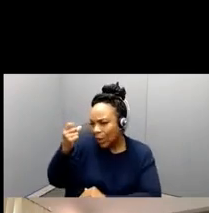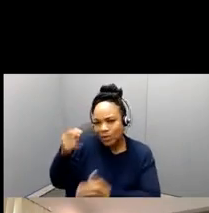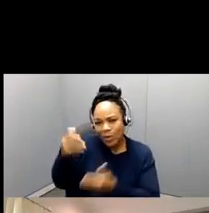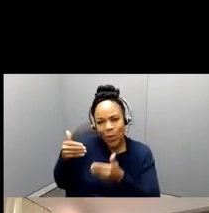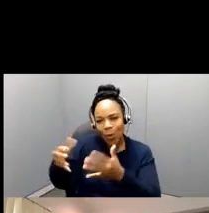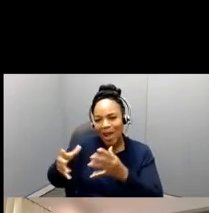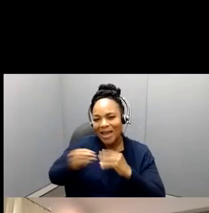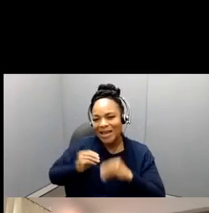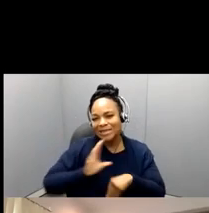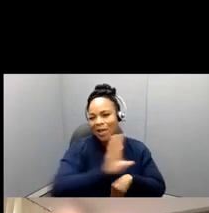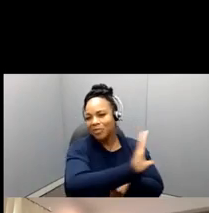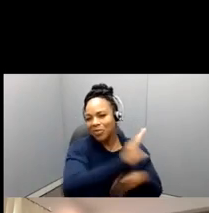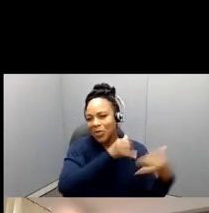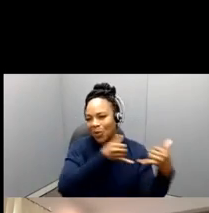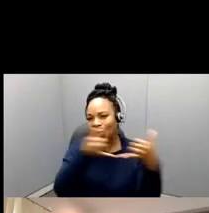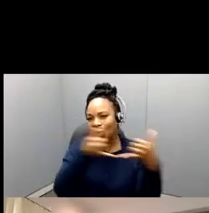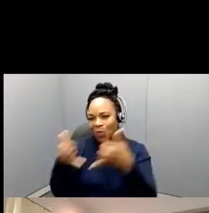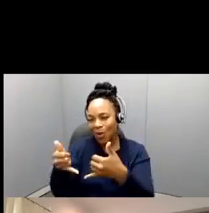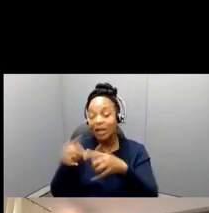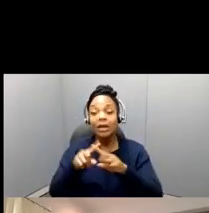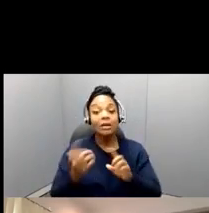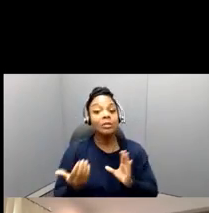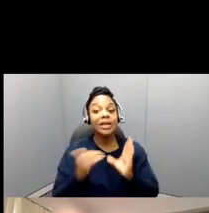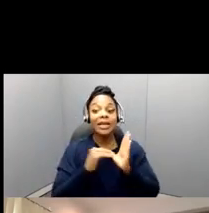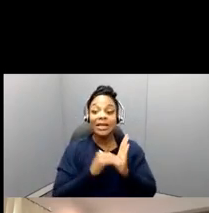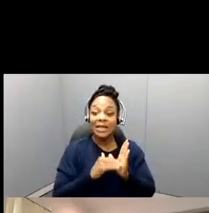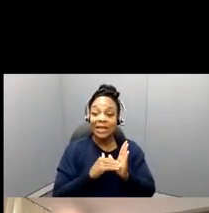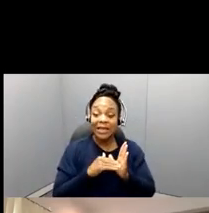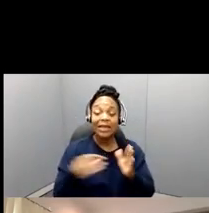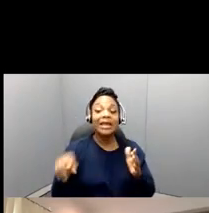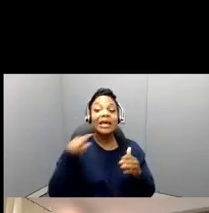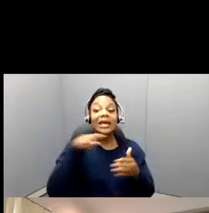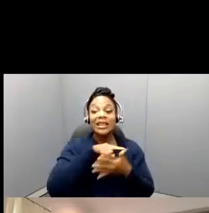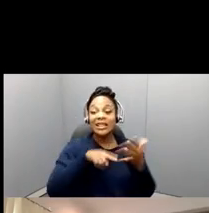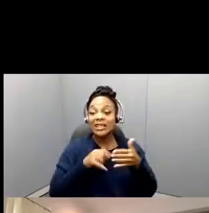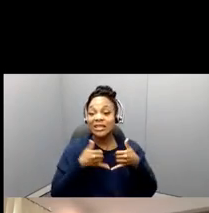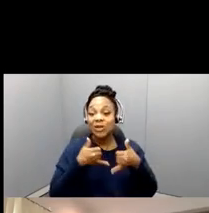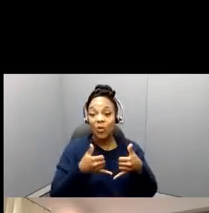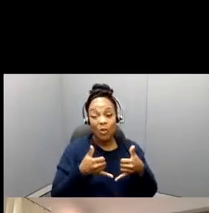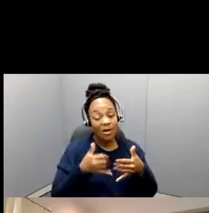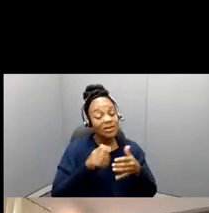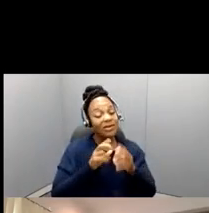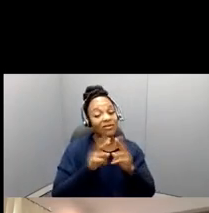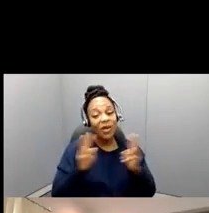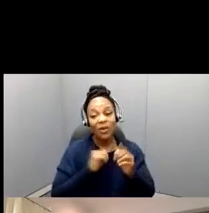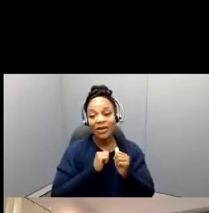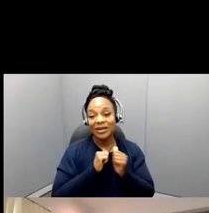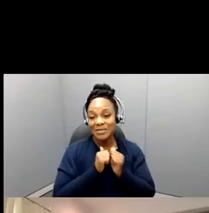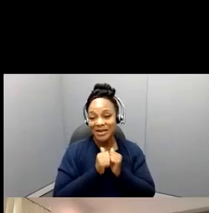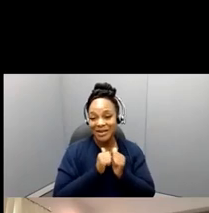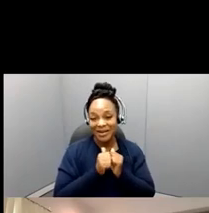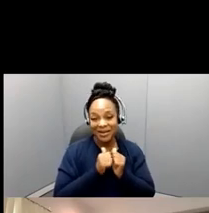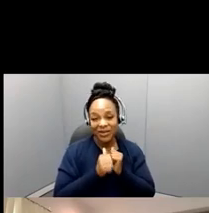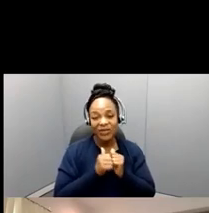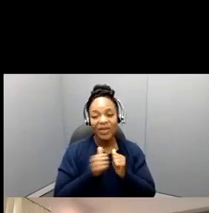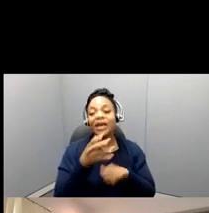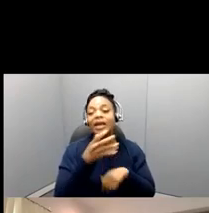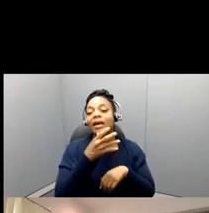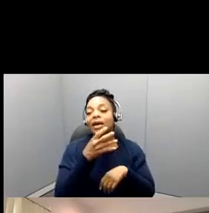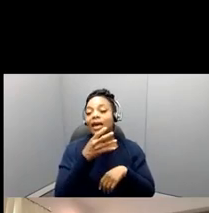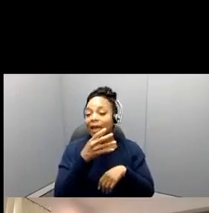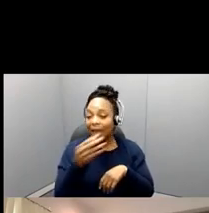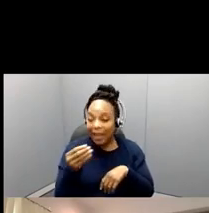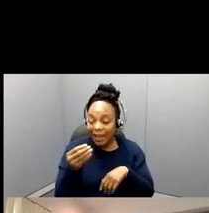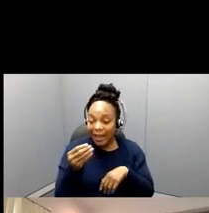again, these, these are competitive awards, um, and it's, it's good to definitely follow the details of the